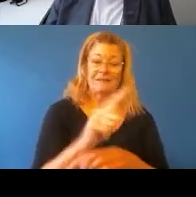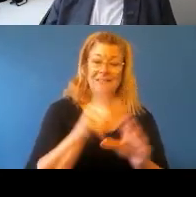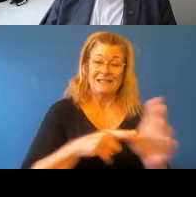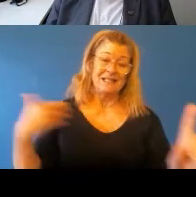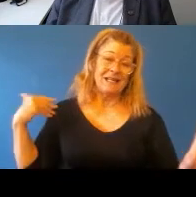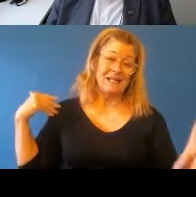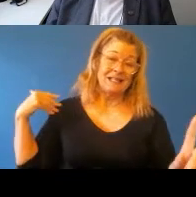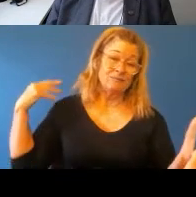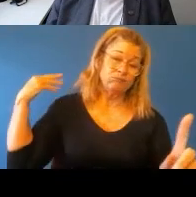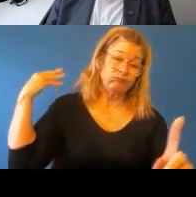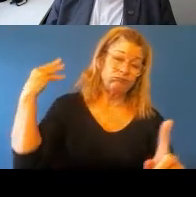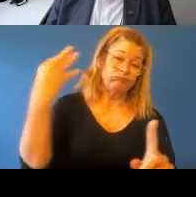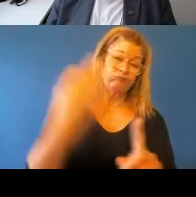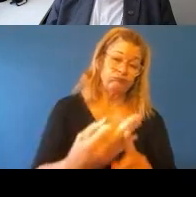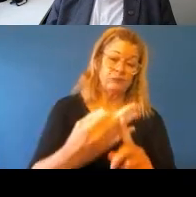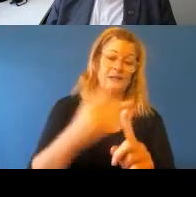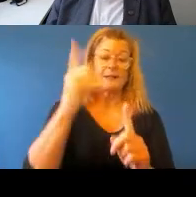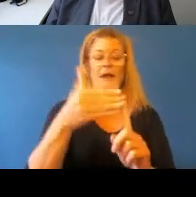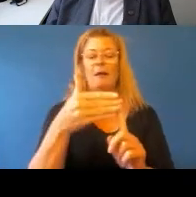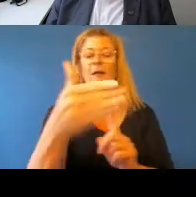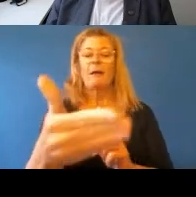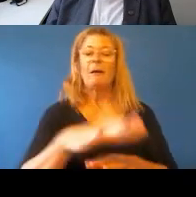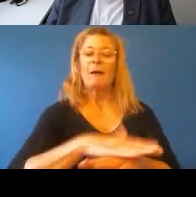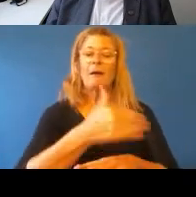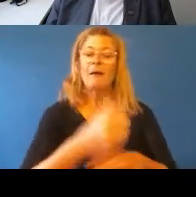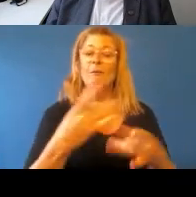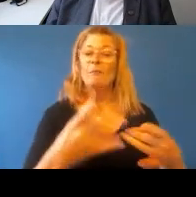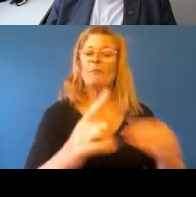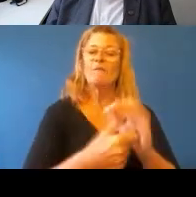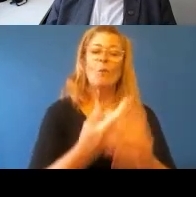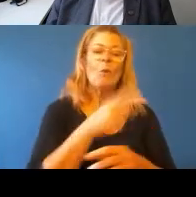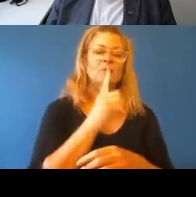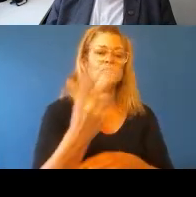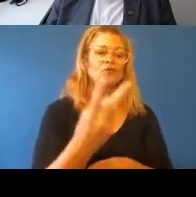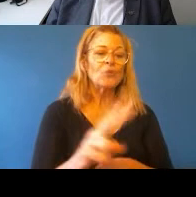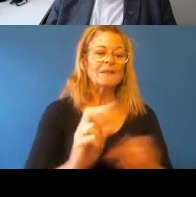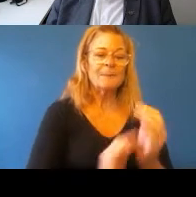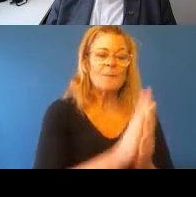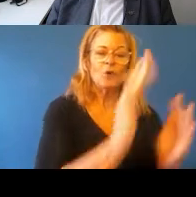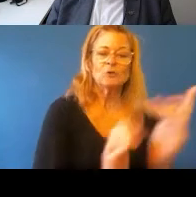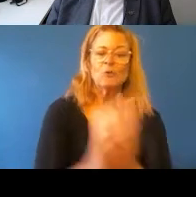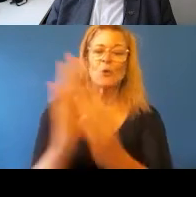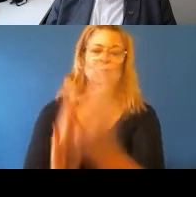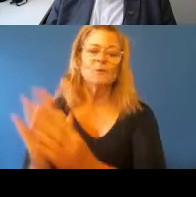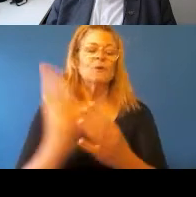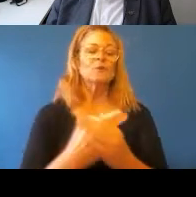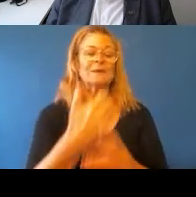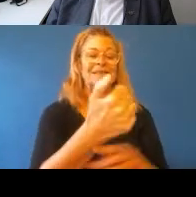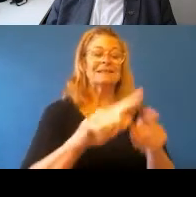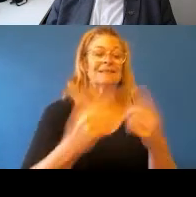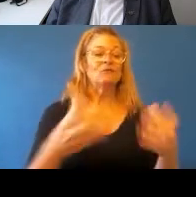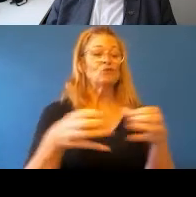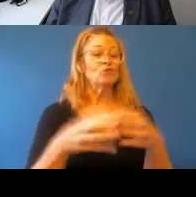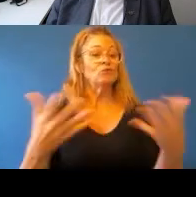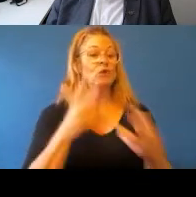plans afoot for 120 burns with six different groups. It seems that that relationship has